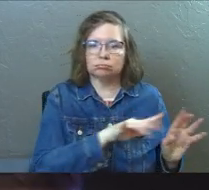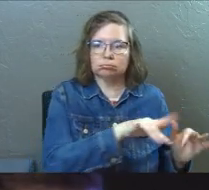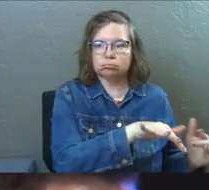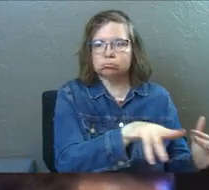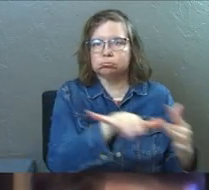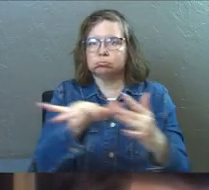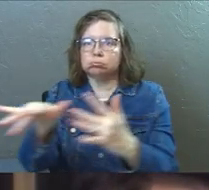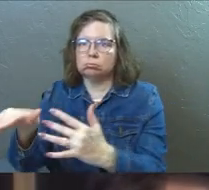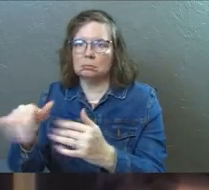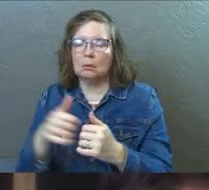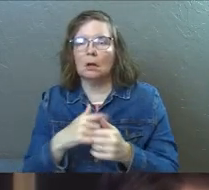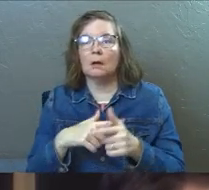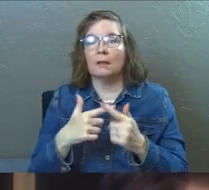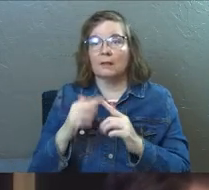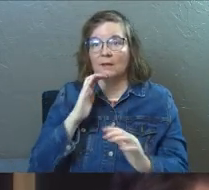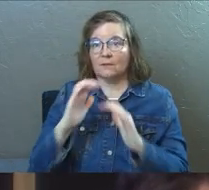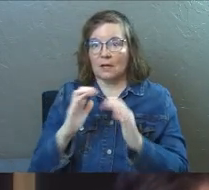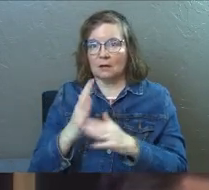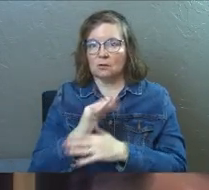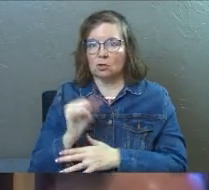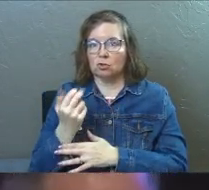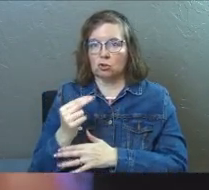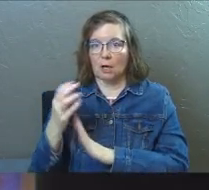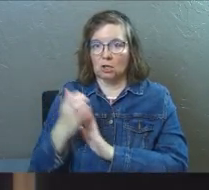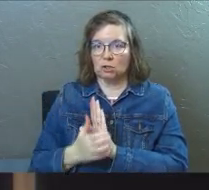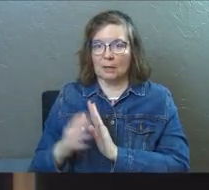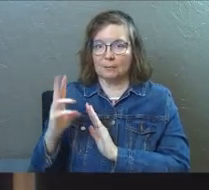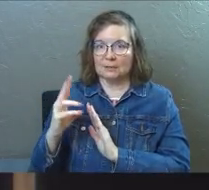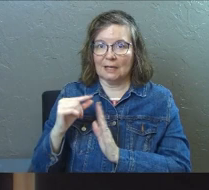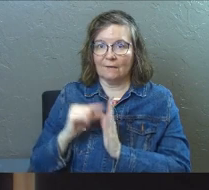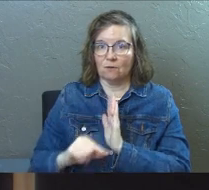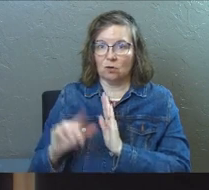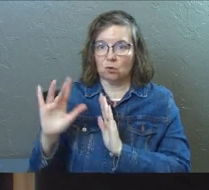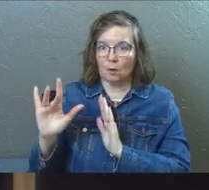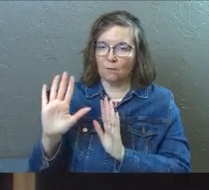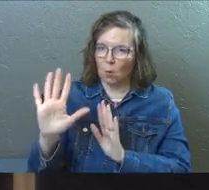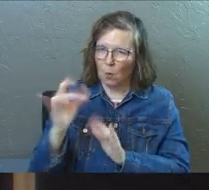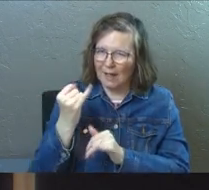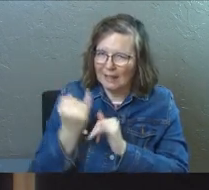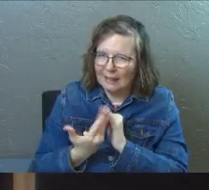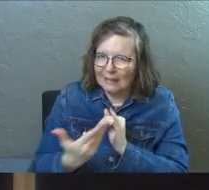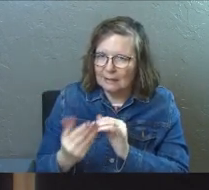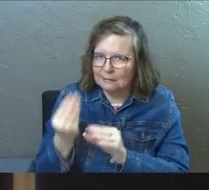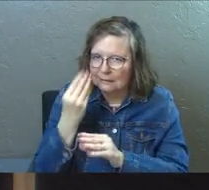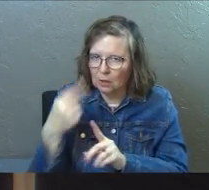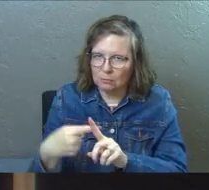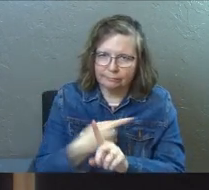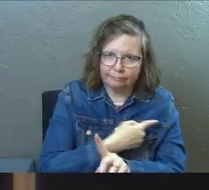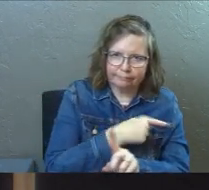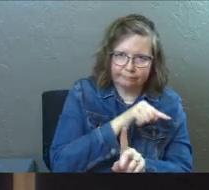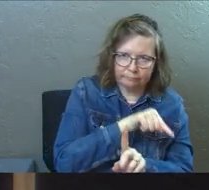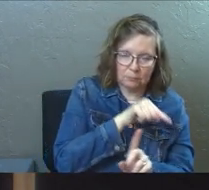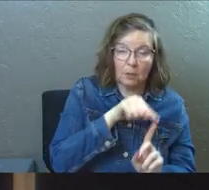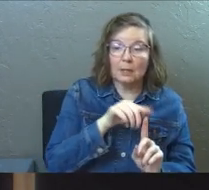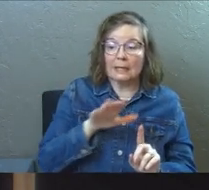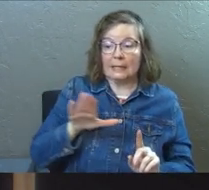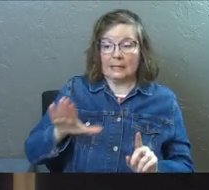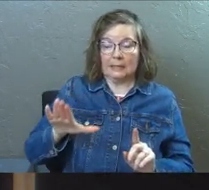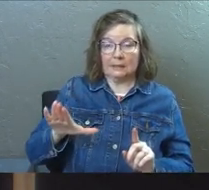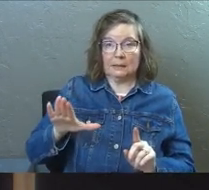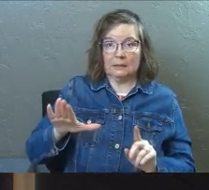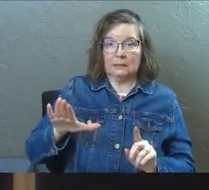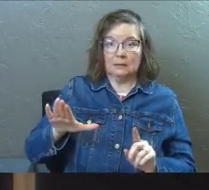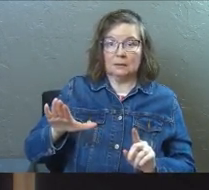conversation between them. John chapter six, verse 25. But just one last thing I got to tell you, his